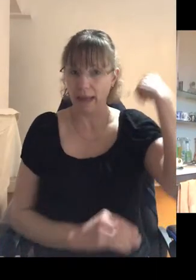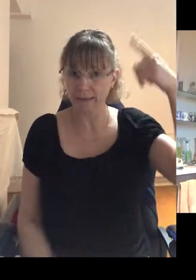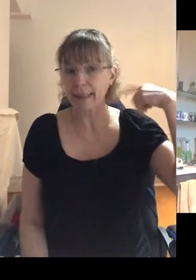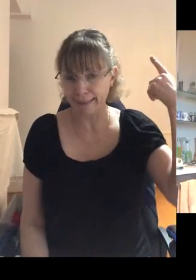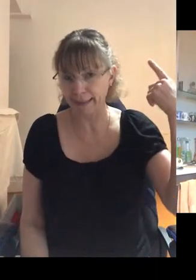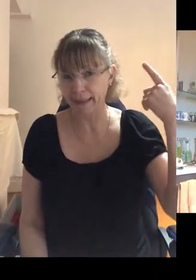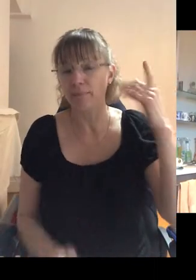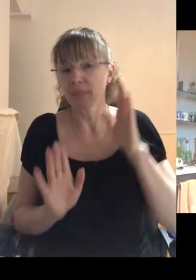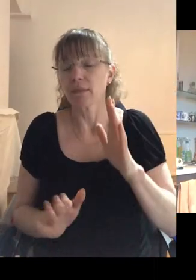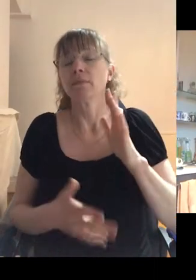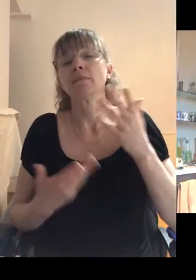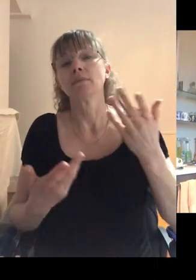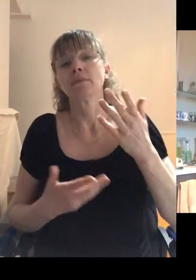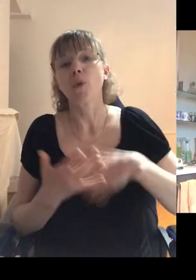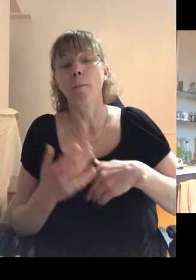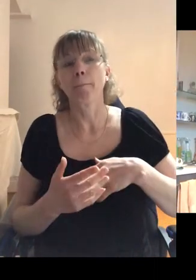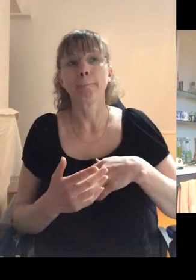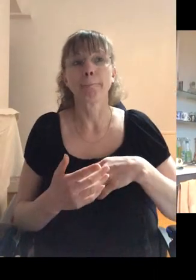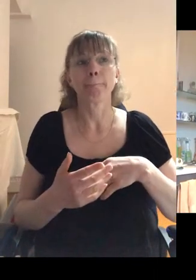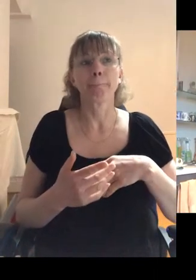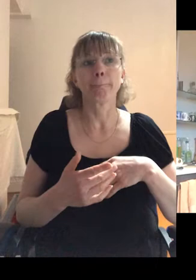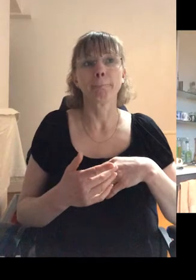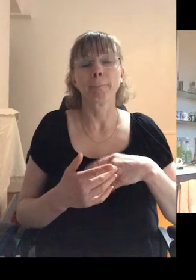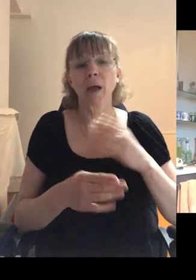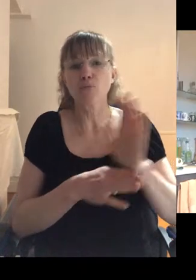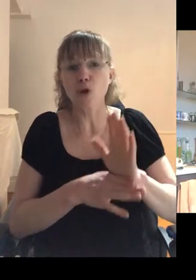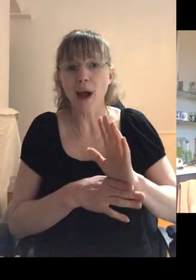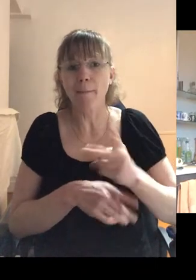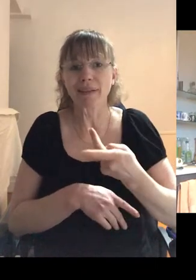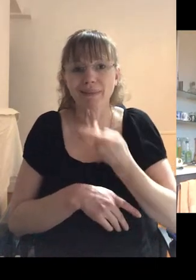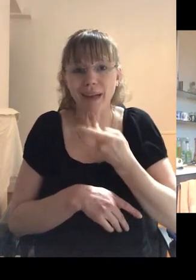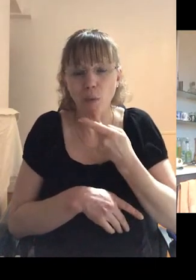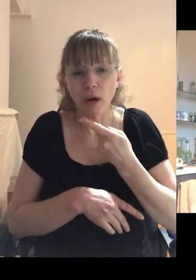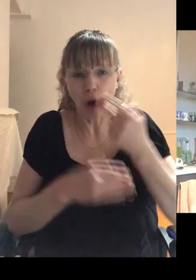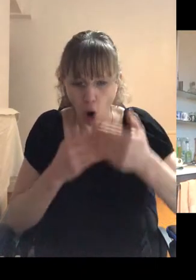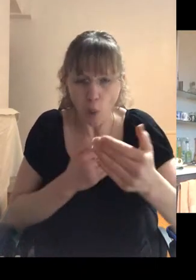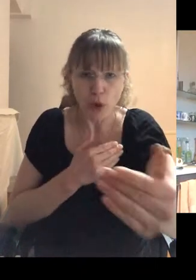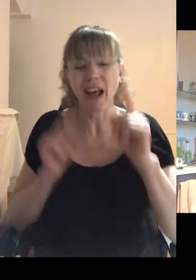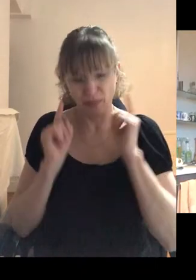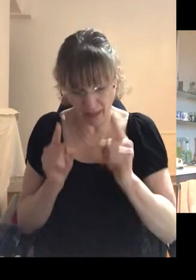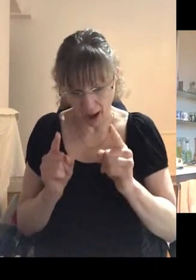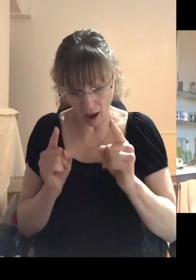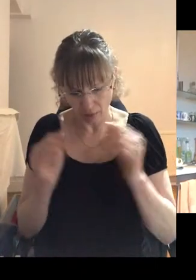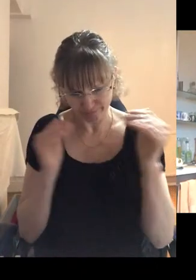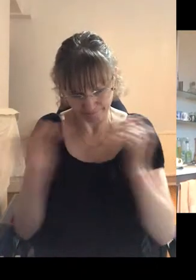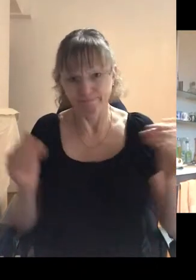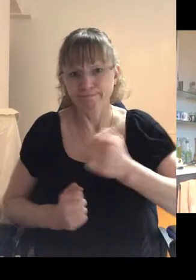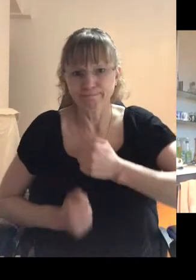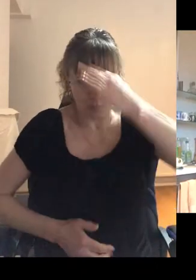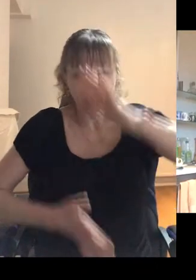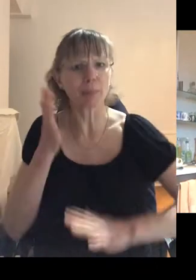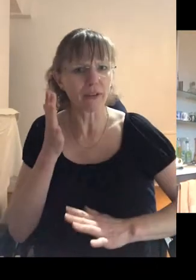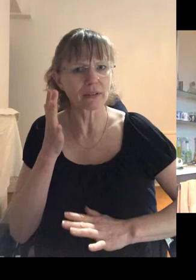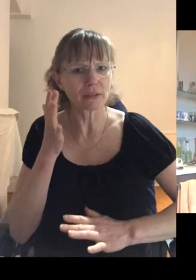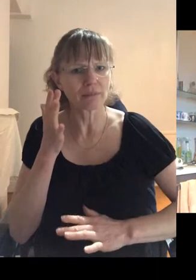from kind of episode two, three onwards, that was a lot of my experience. And